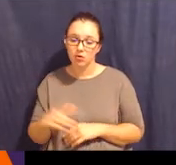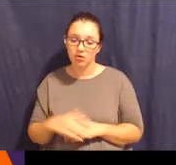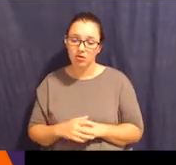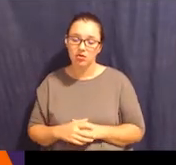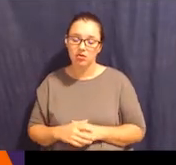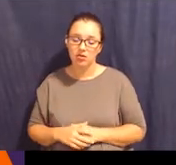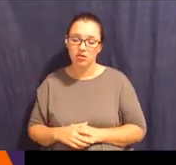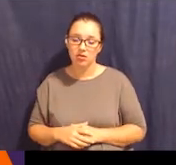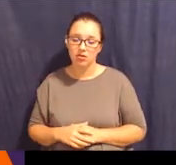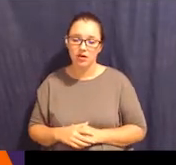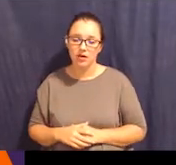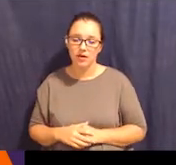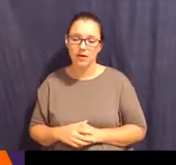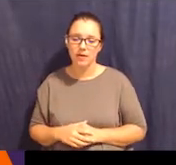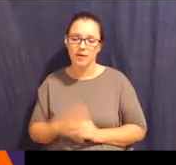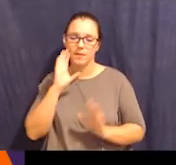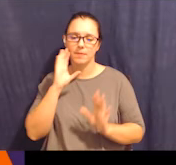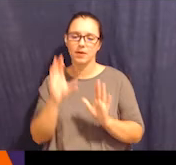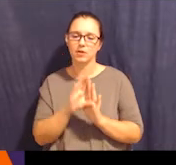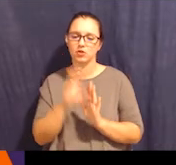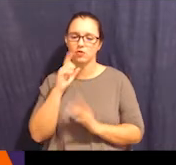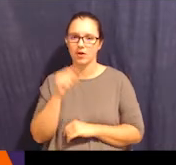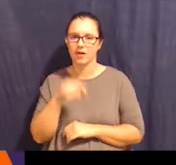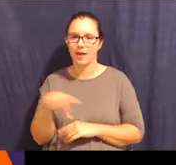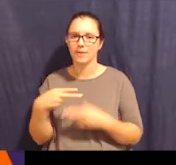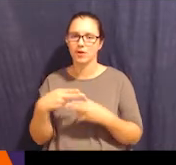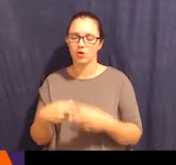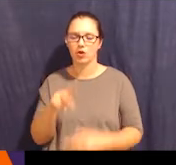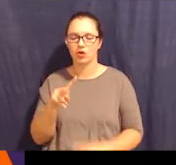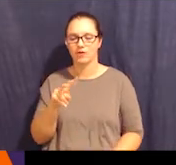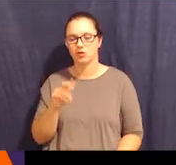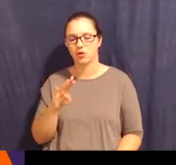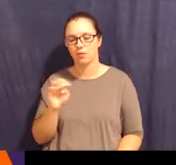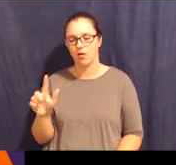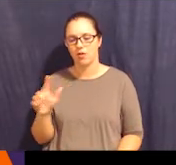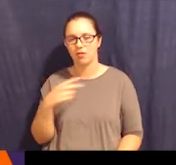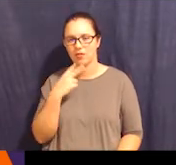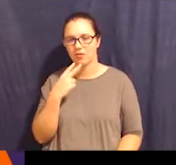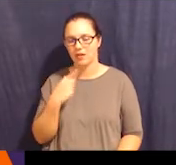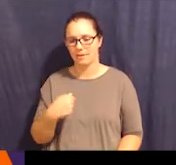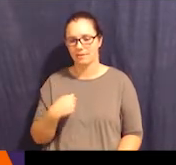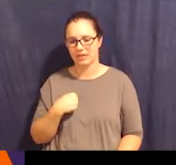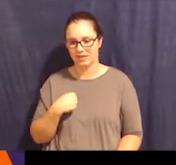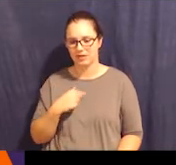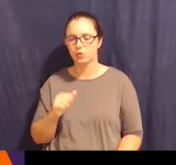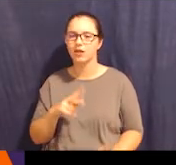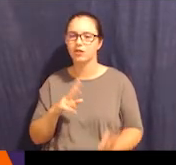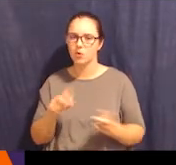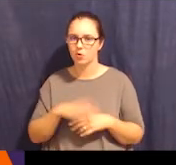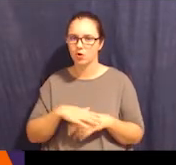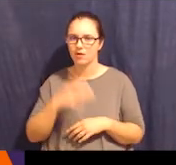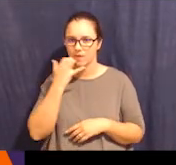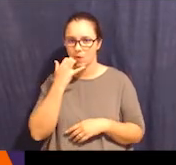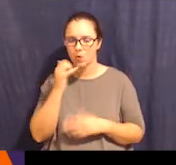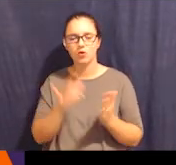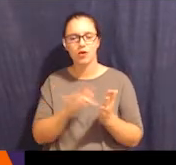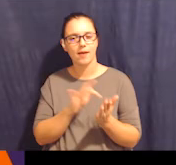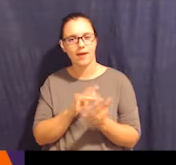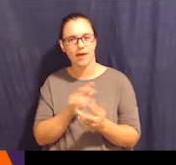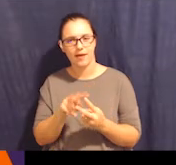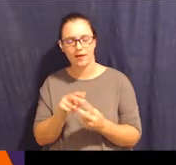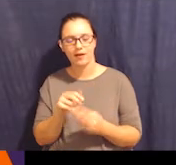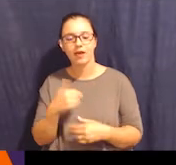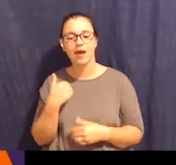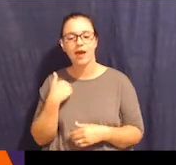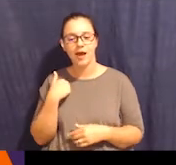me and this you can download on your phone or on your iPad. It has the logo, which is sort of someone clicking on,